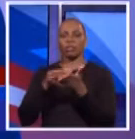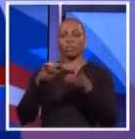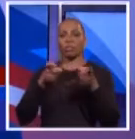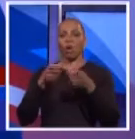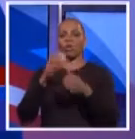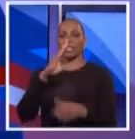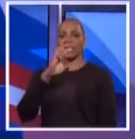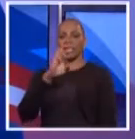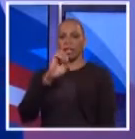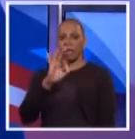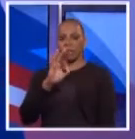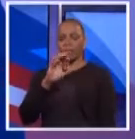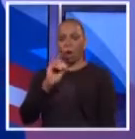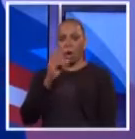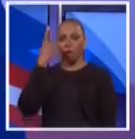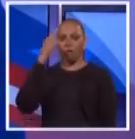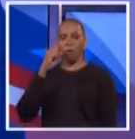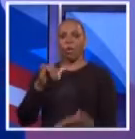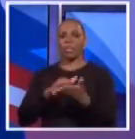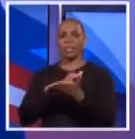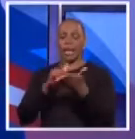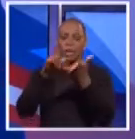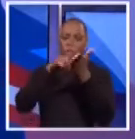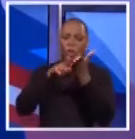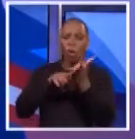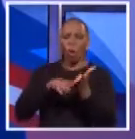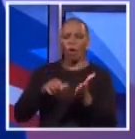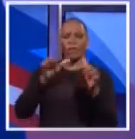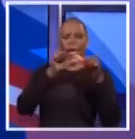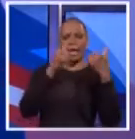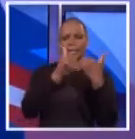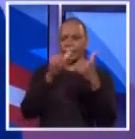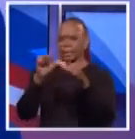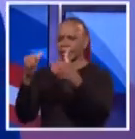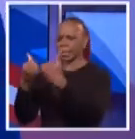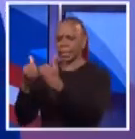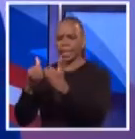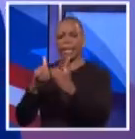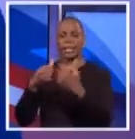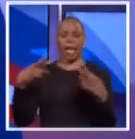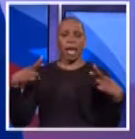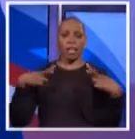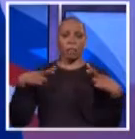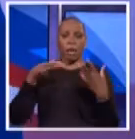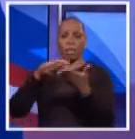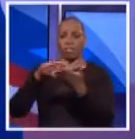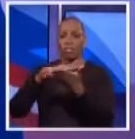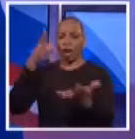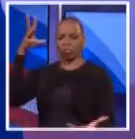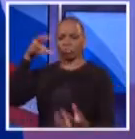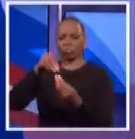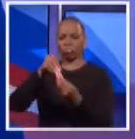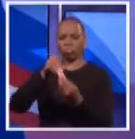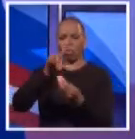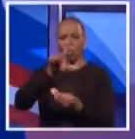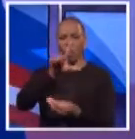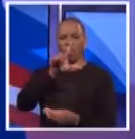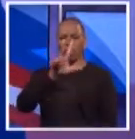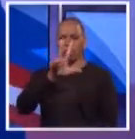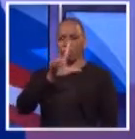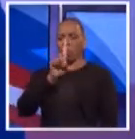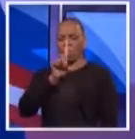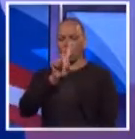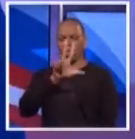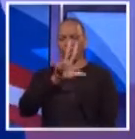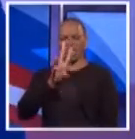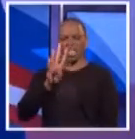the city. The job includes auditing city agencies and managing its five pension funds, which total $137 billion.